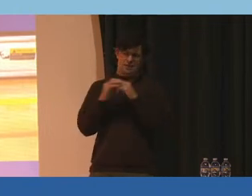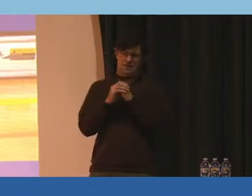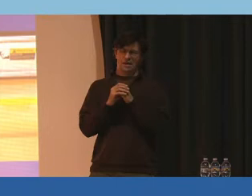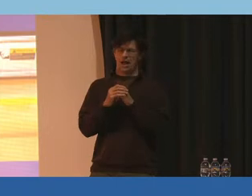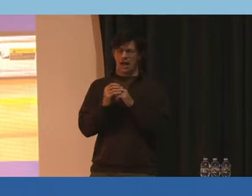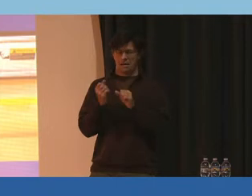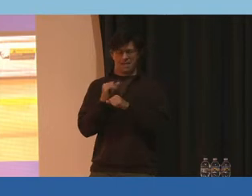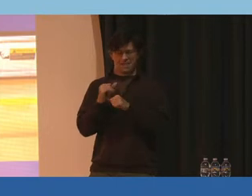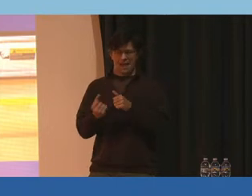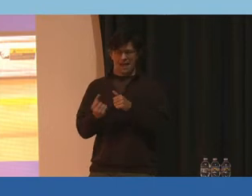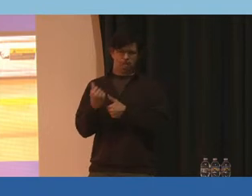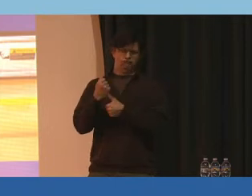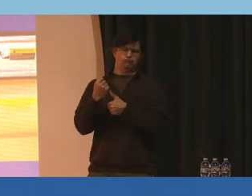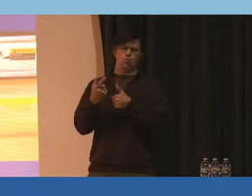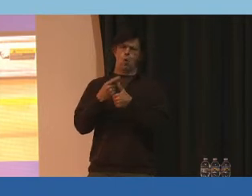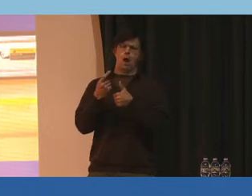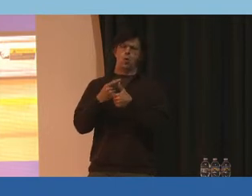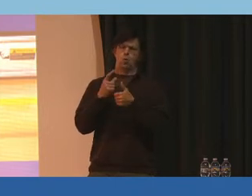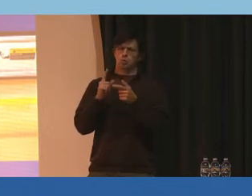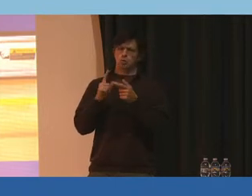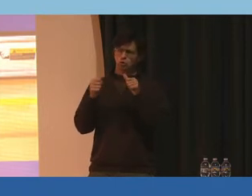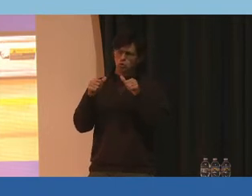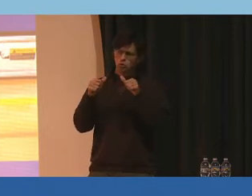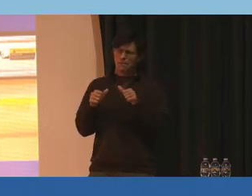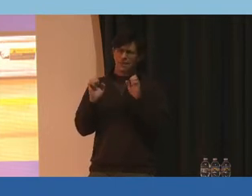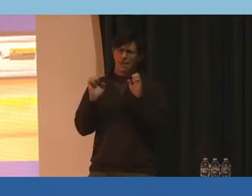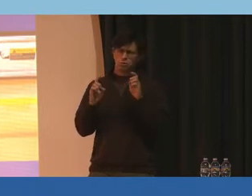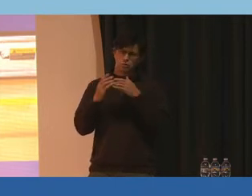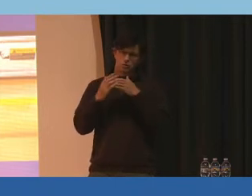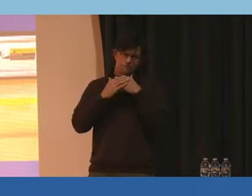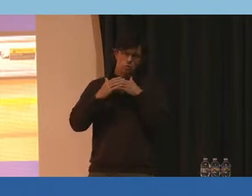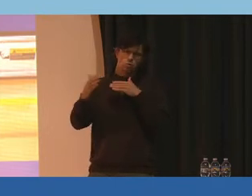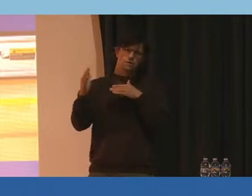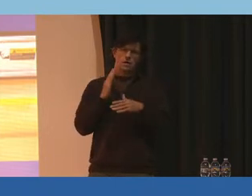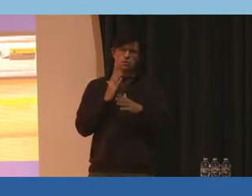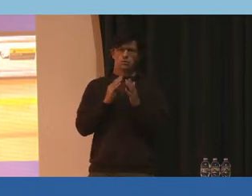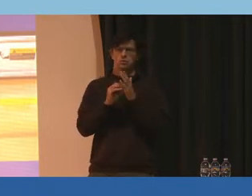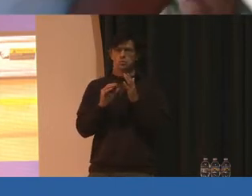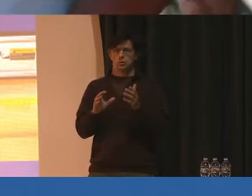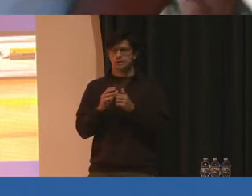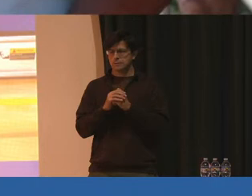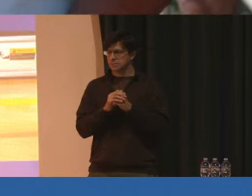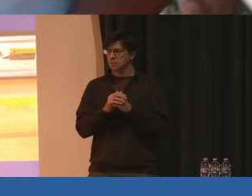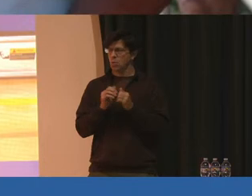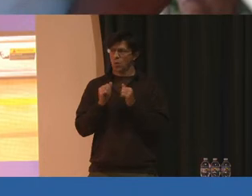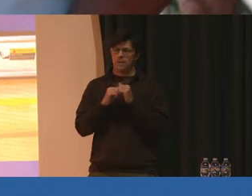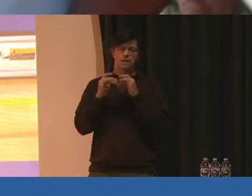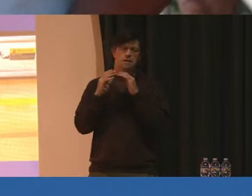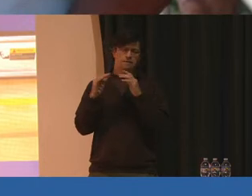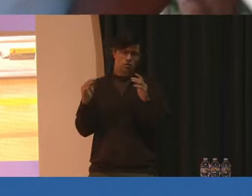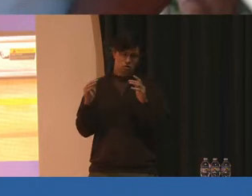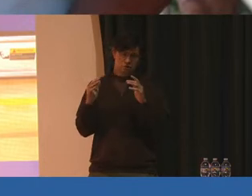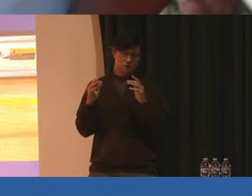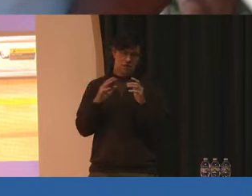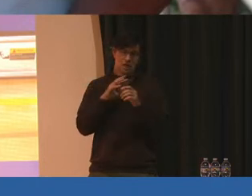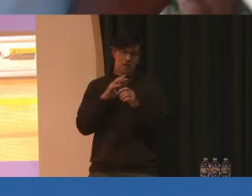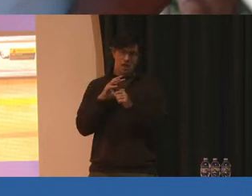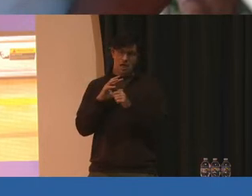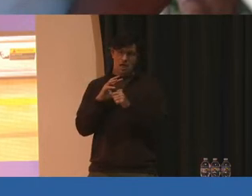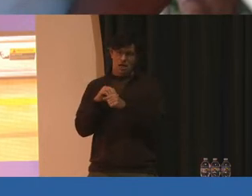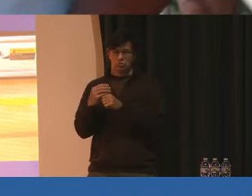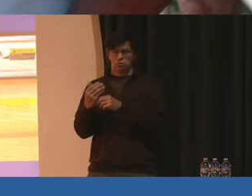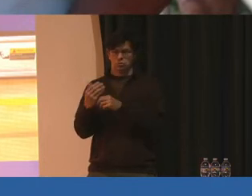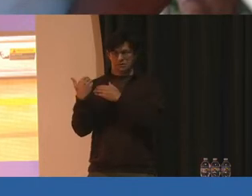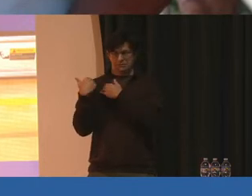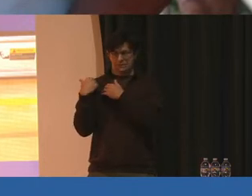priority in shaping the educational future of our students. Now, with diversity comes the responsibility